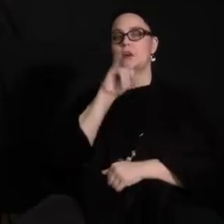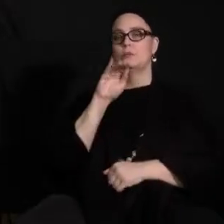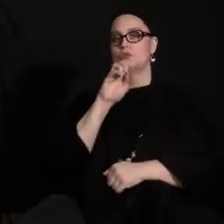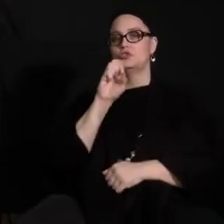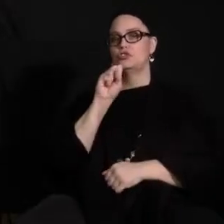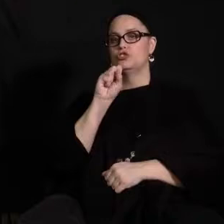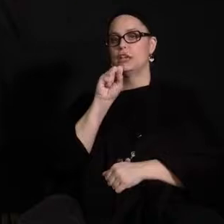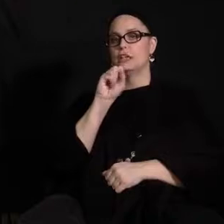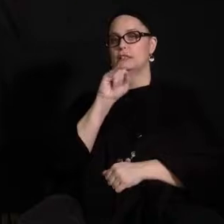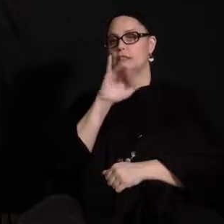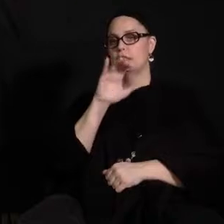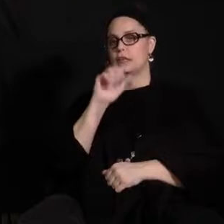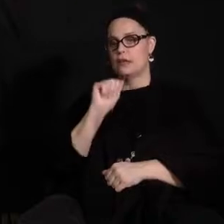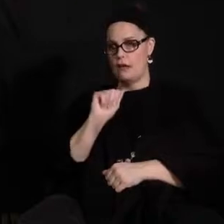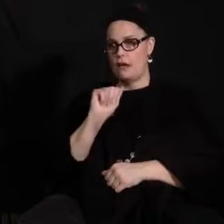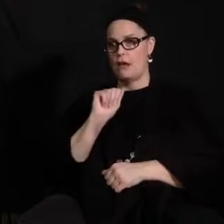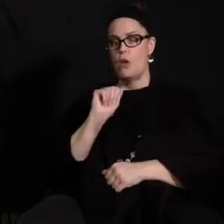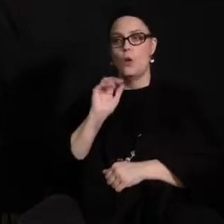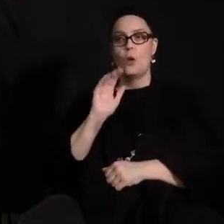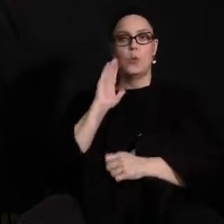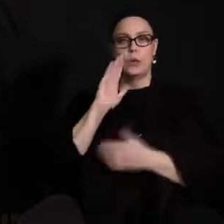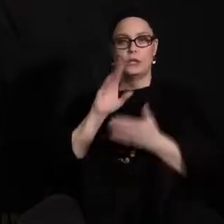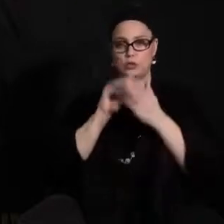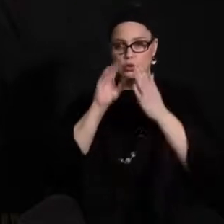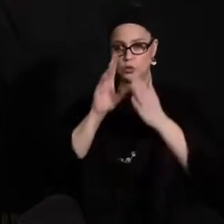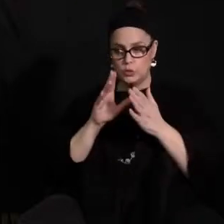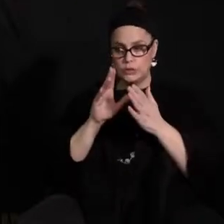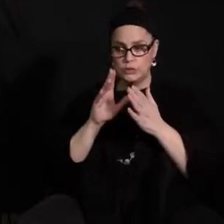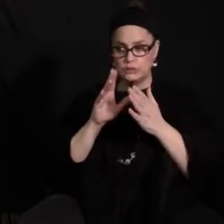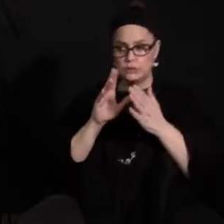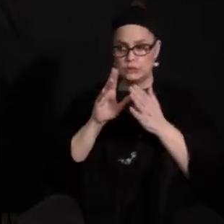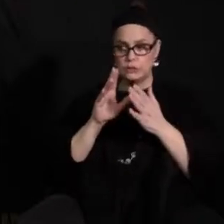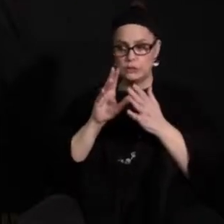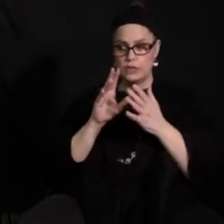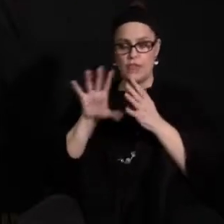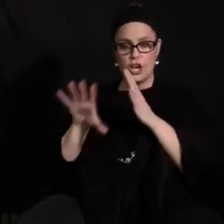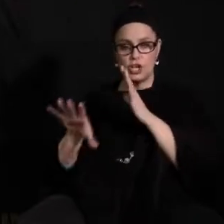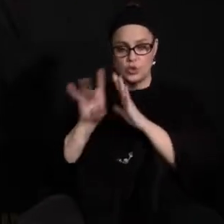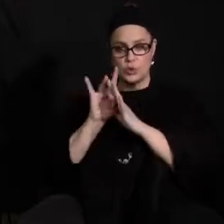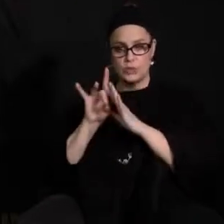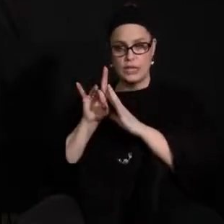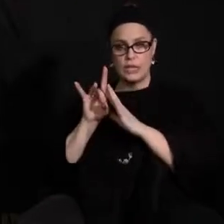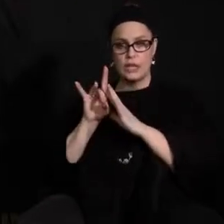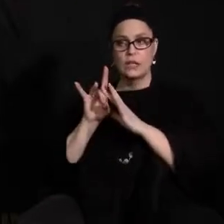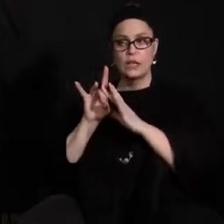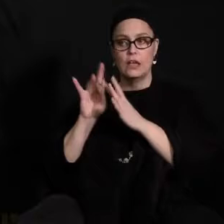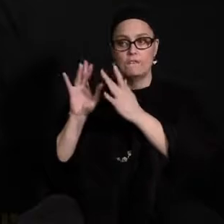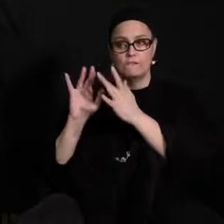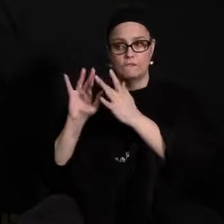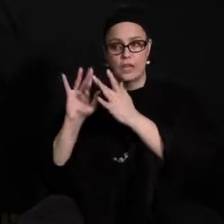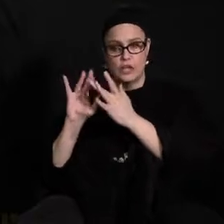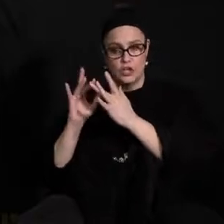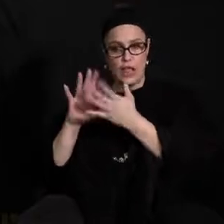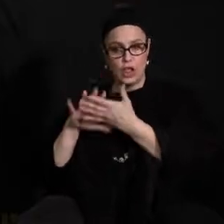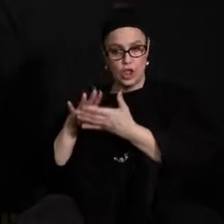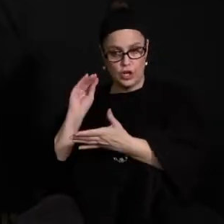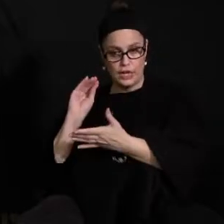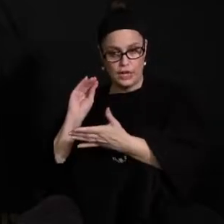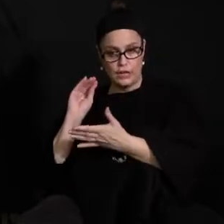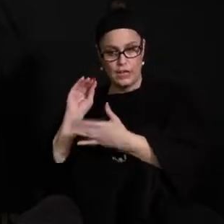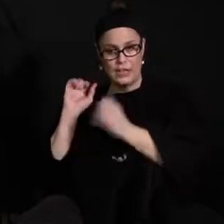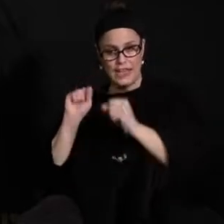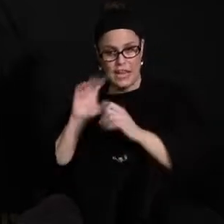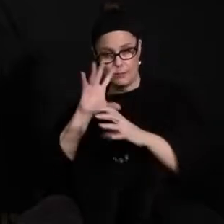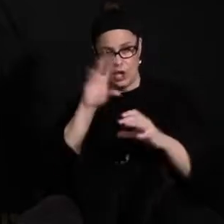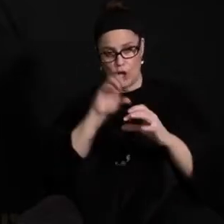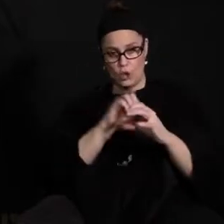trevino with students that choose the virtual learning be included with the class while it's being taught live so they are on the same